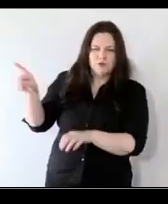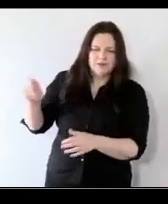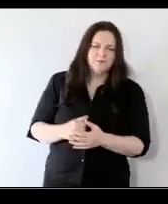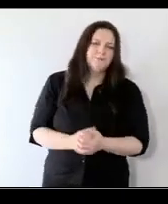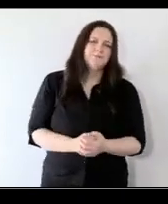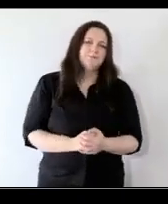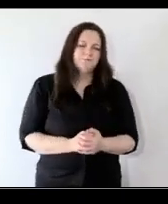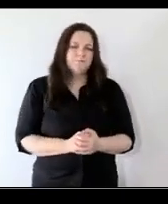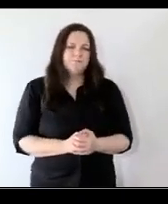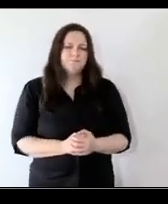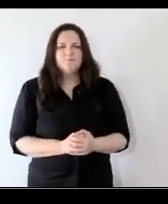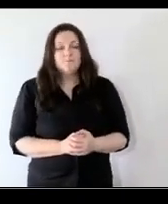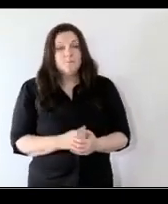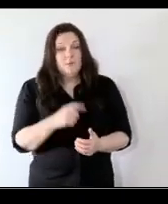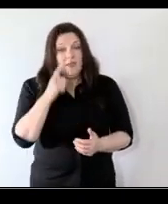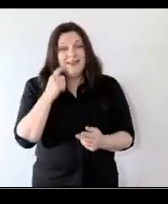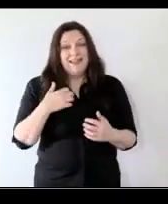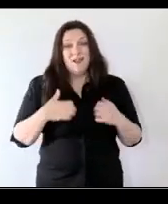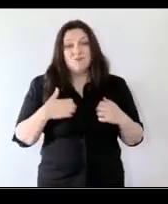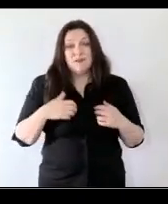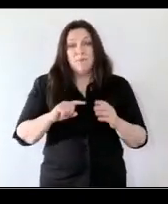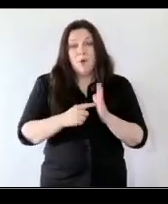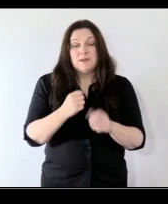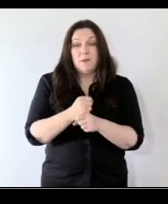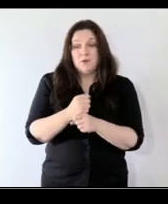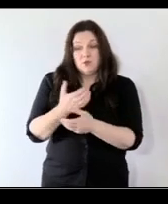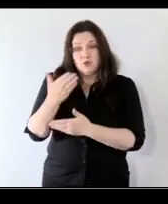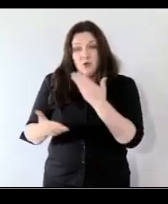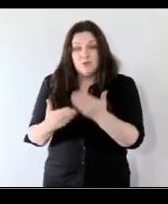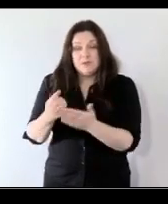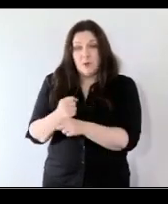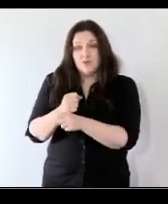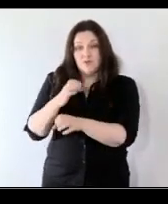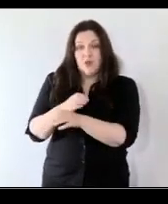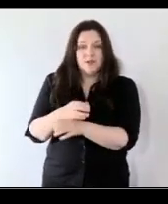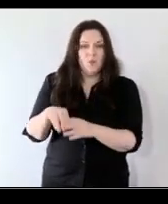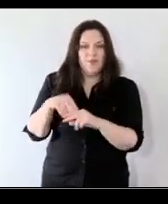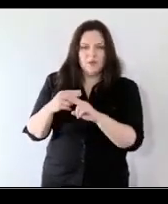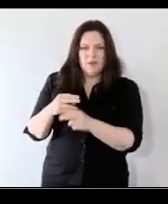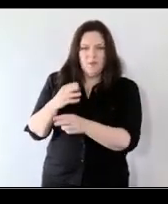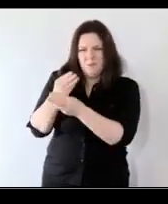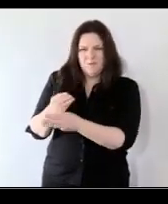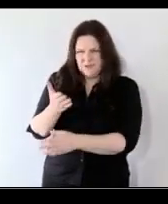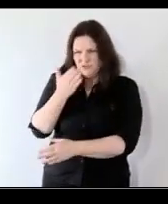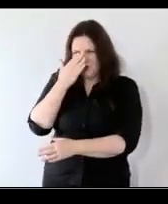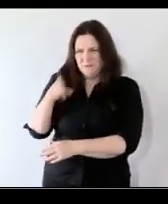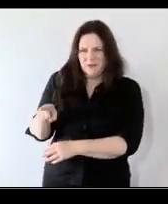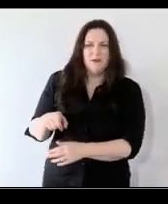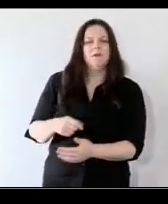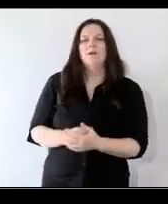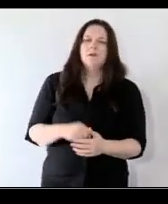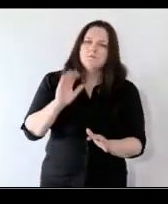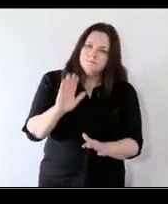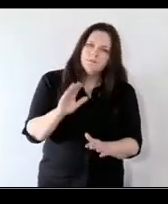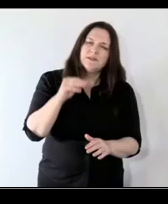i think it's an interesting point about stories about child poverty without kind of poverty shaming and i i think it